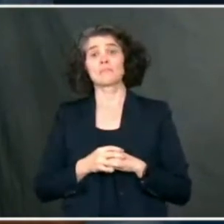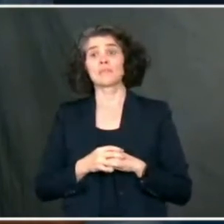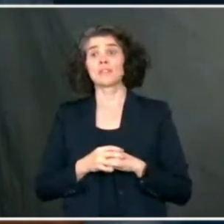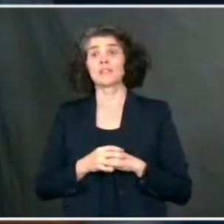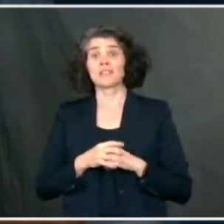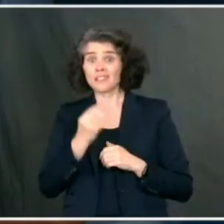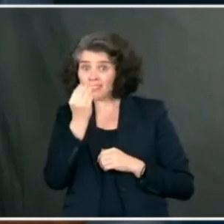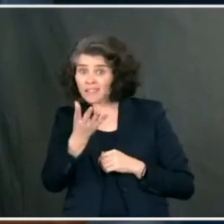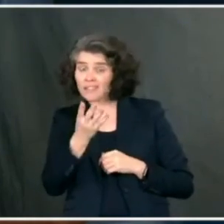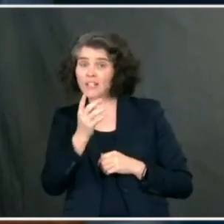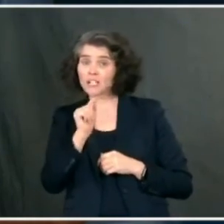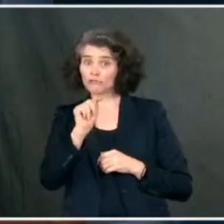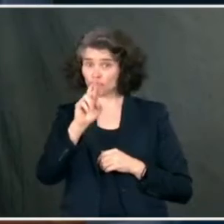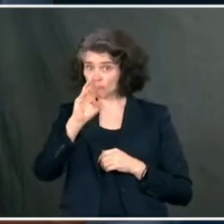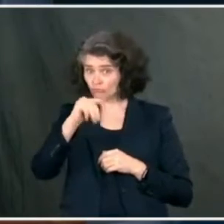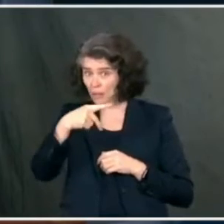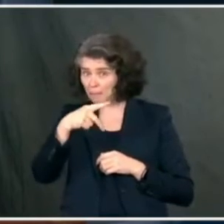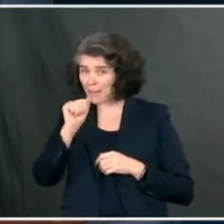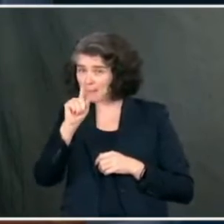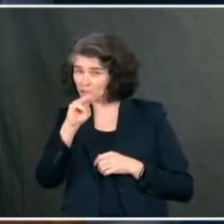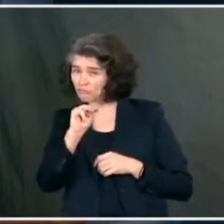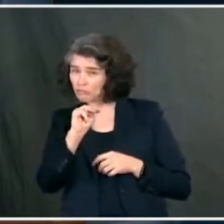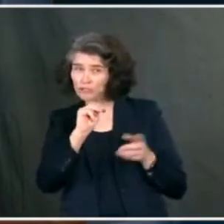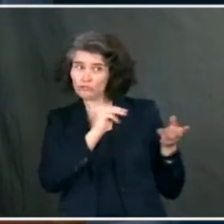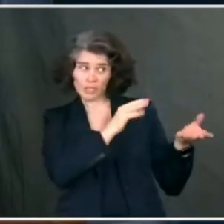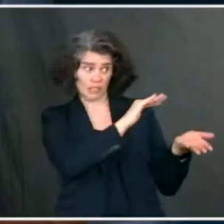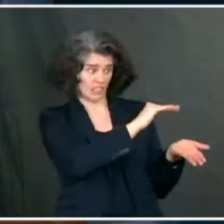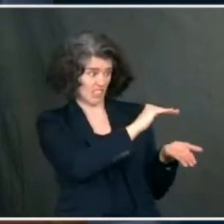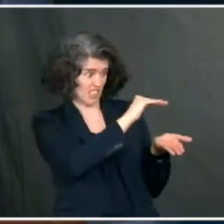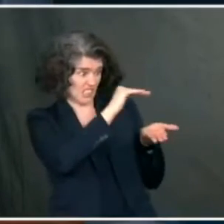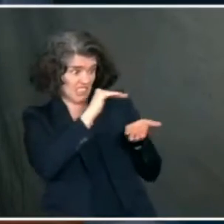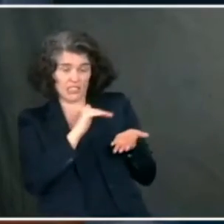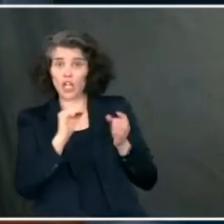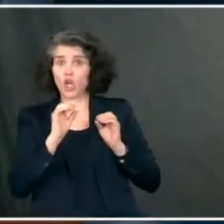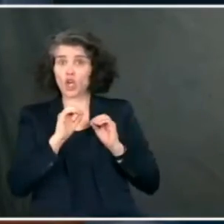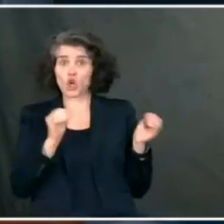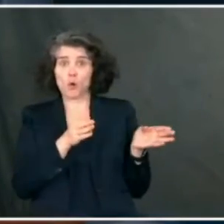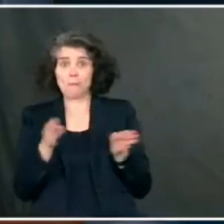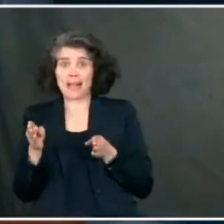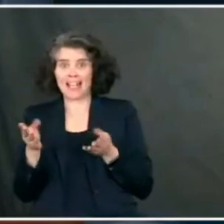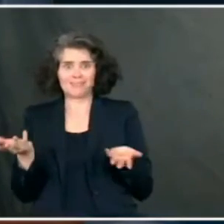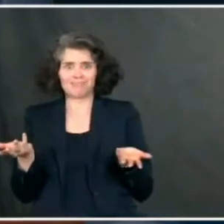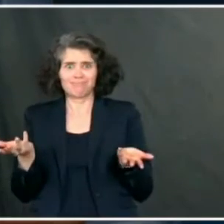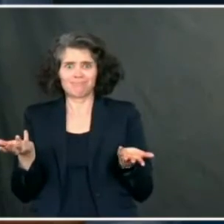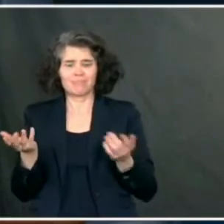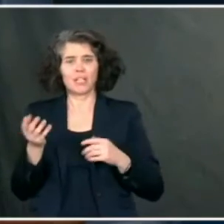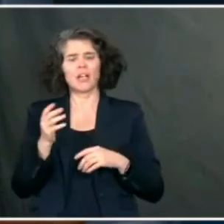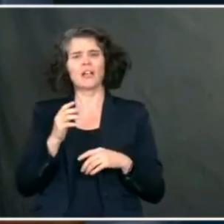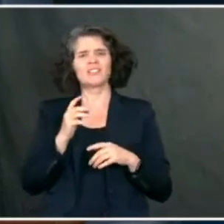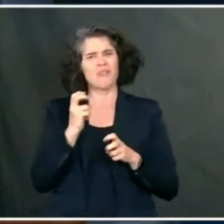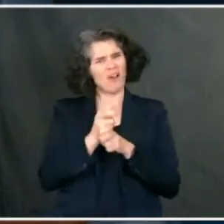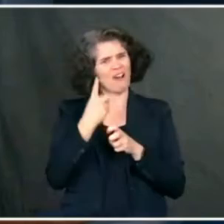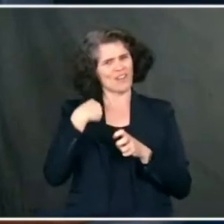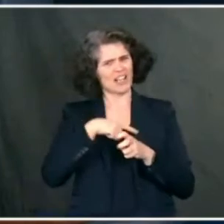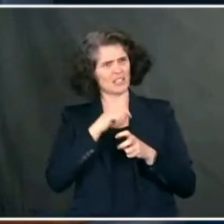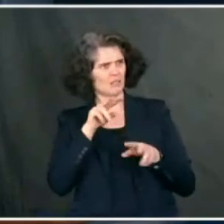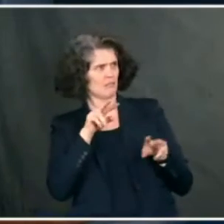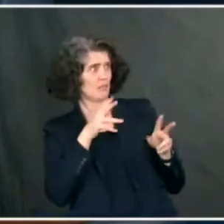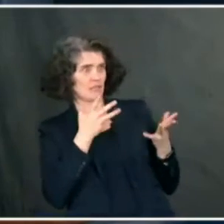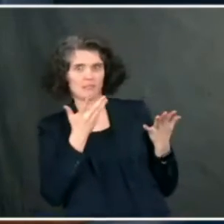administration left us with no plan. It's hard for them to both be exactly true at the same time. And our team has been